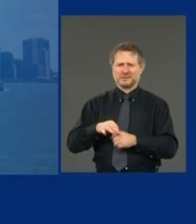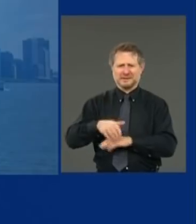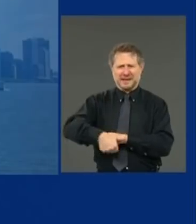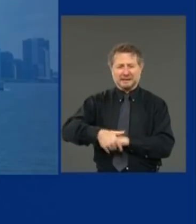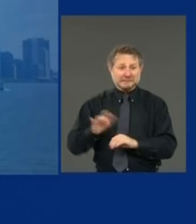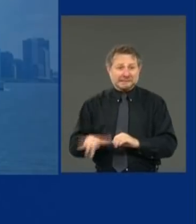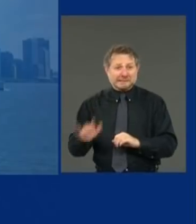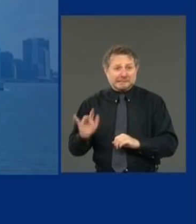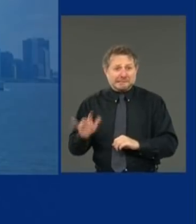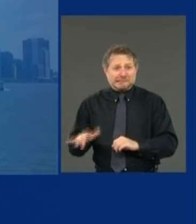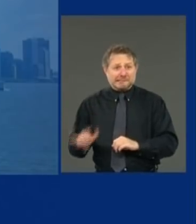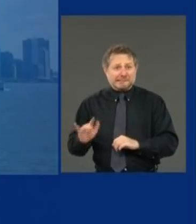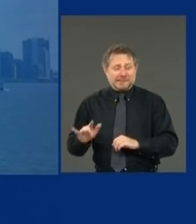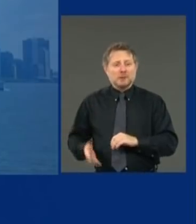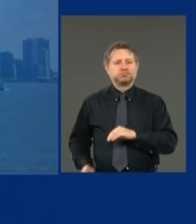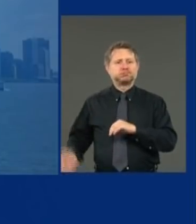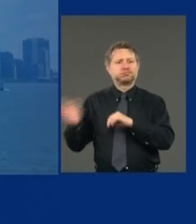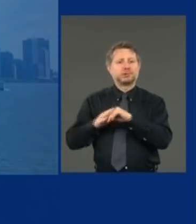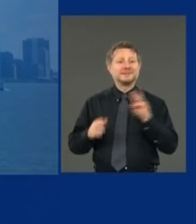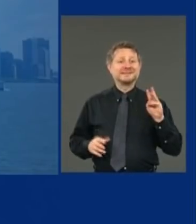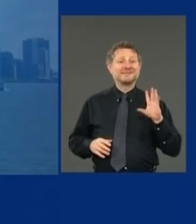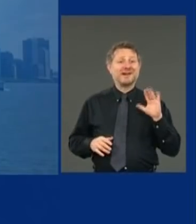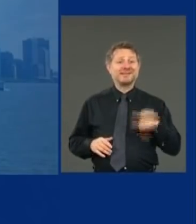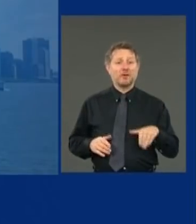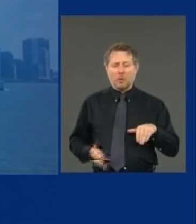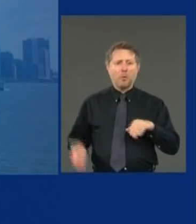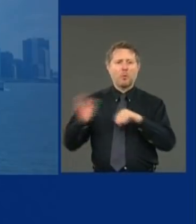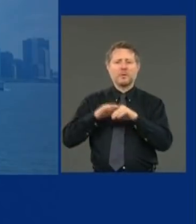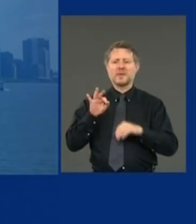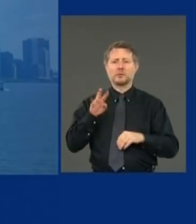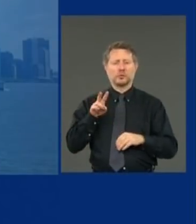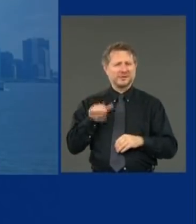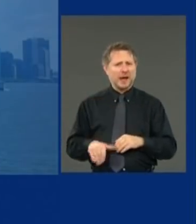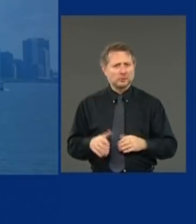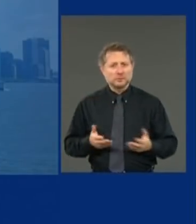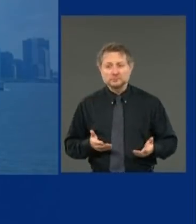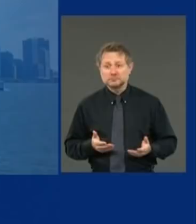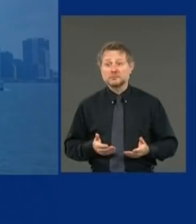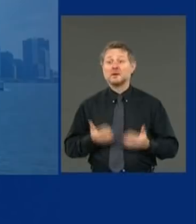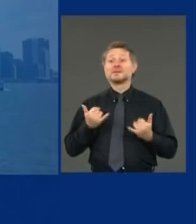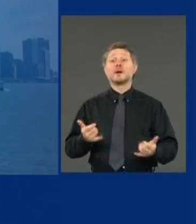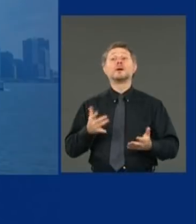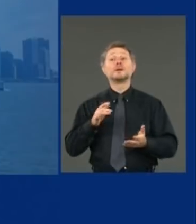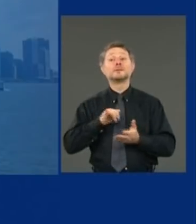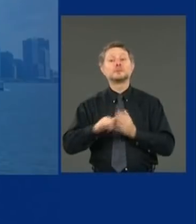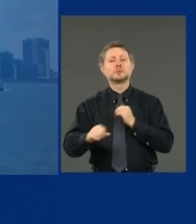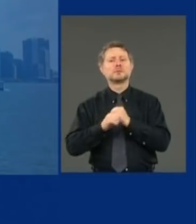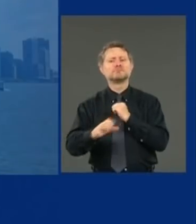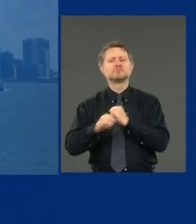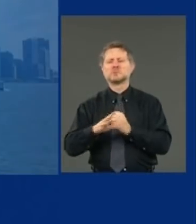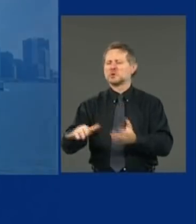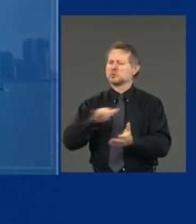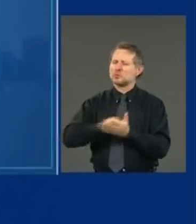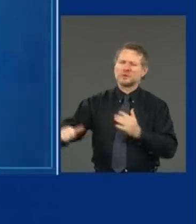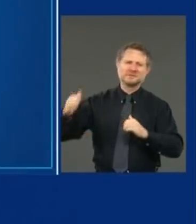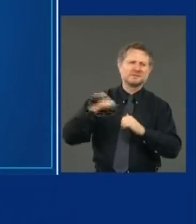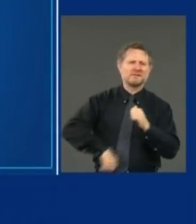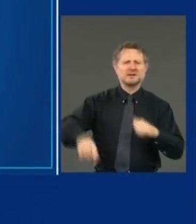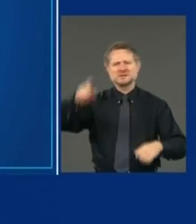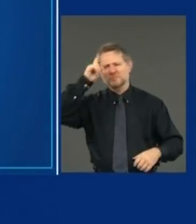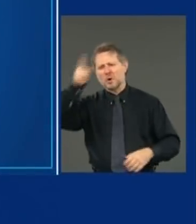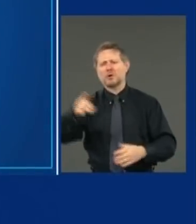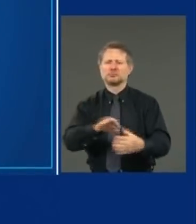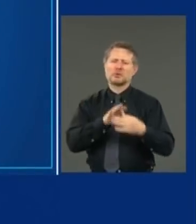What you see there? Those ads New York tough Smart, united, disciplined,